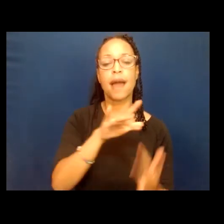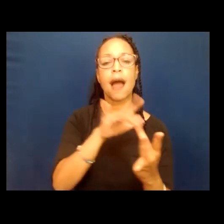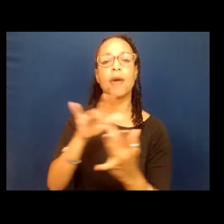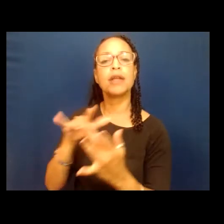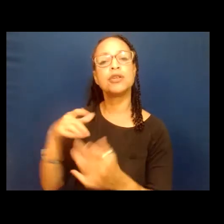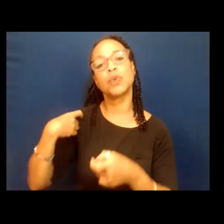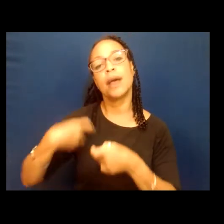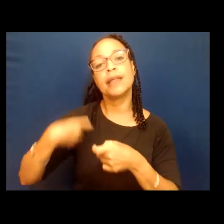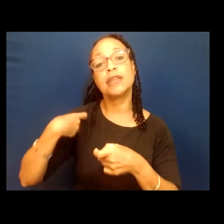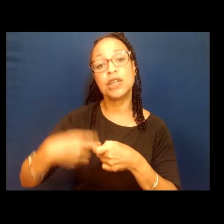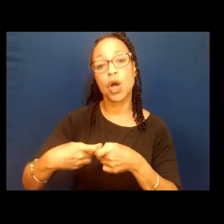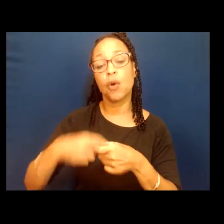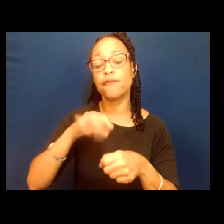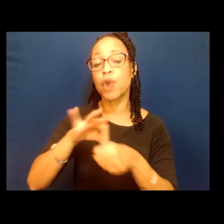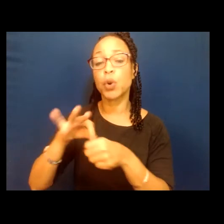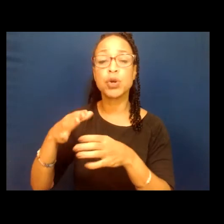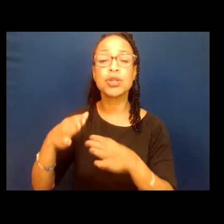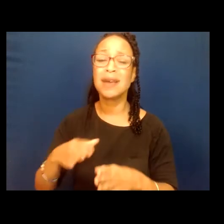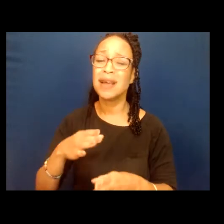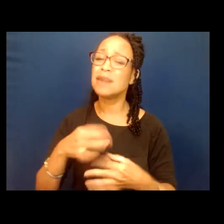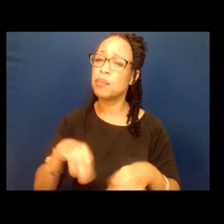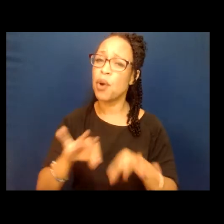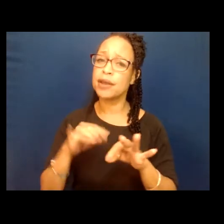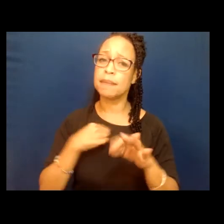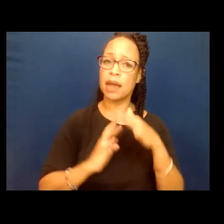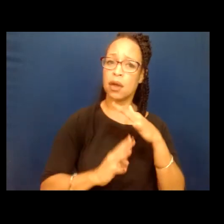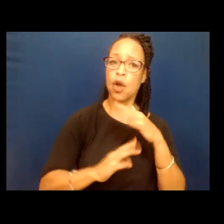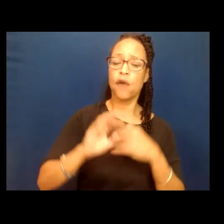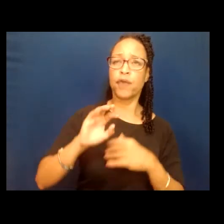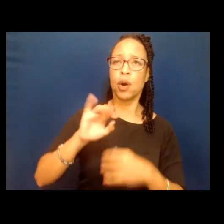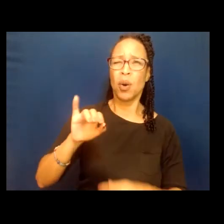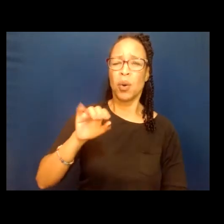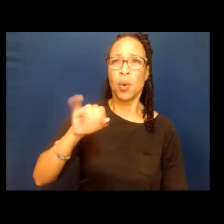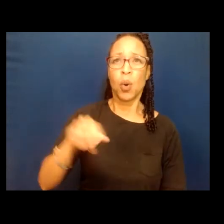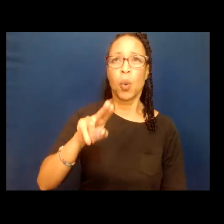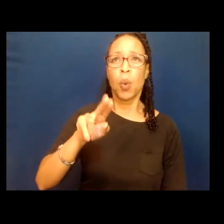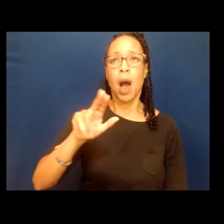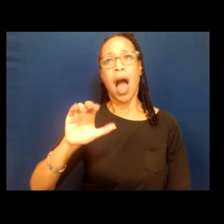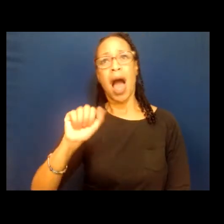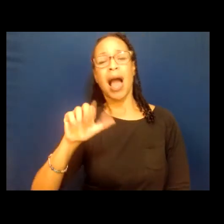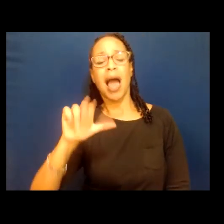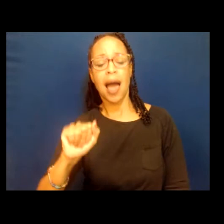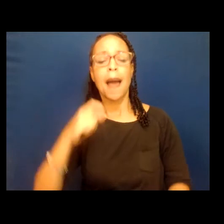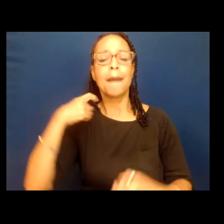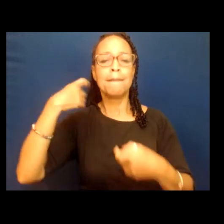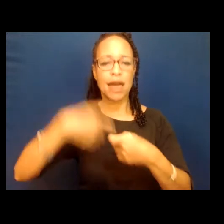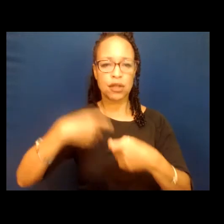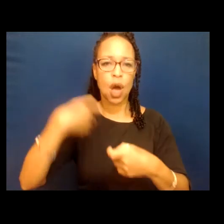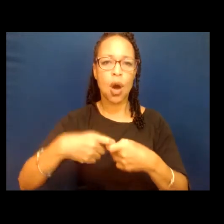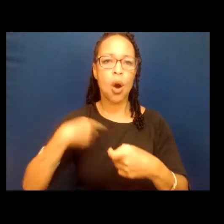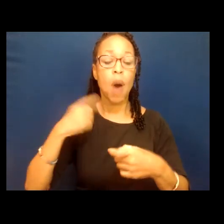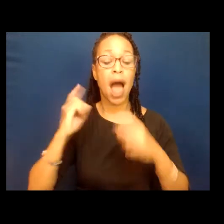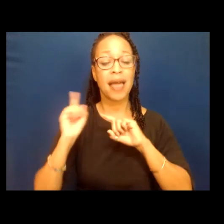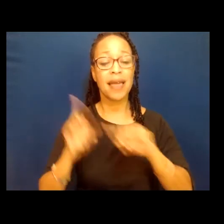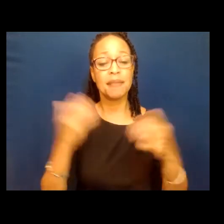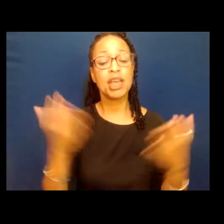is incredibly important to me as an immigrant from Oaxaca, Mexico, who came here at just five years old and now